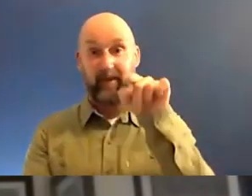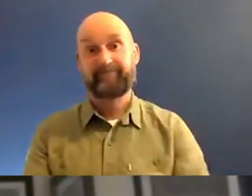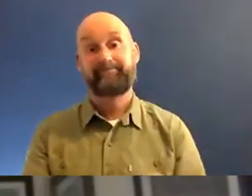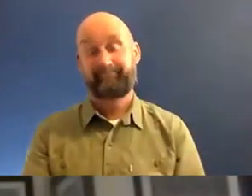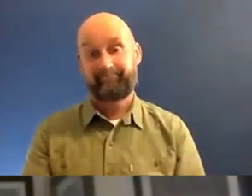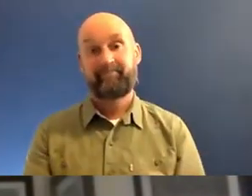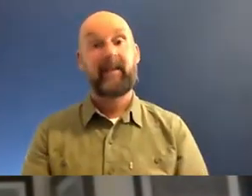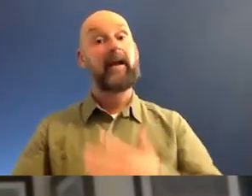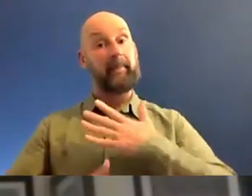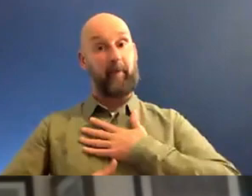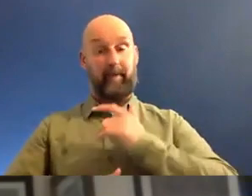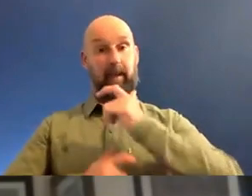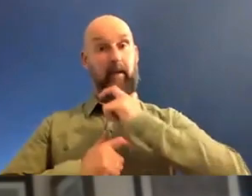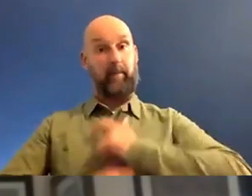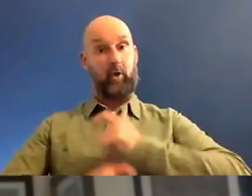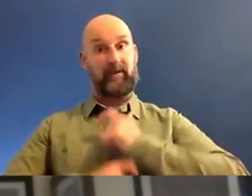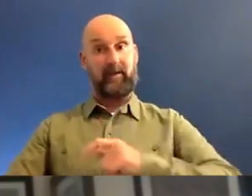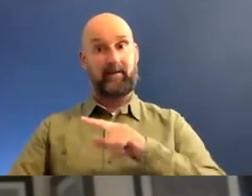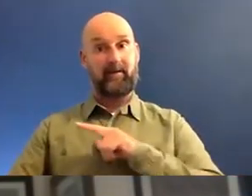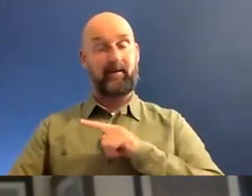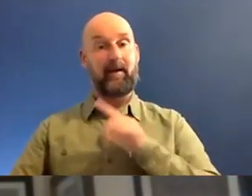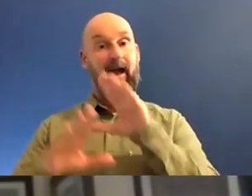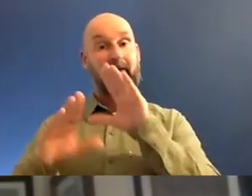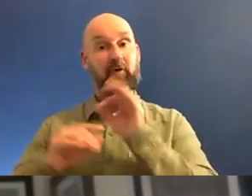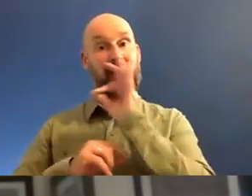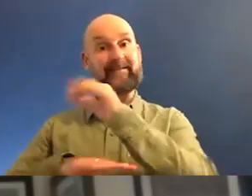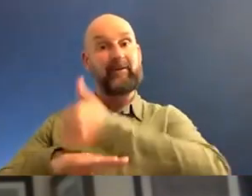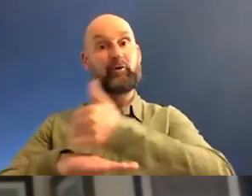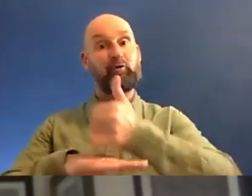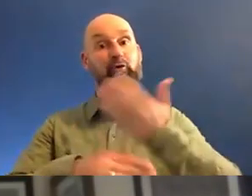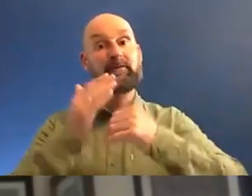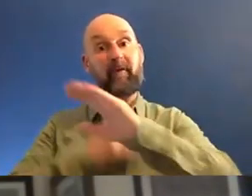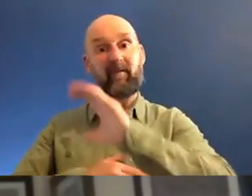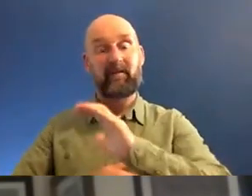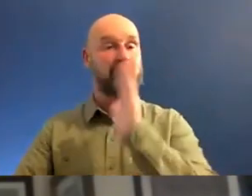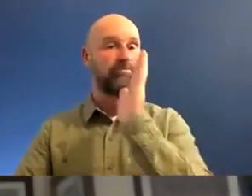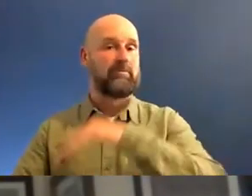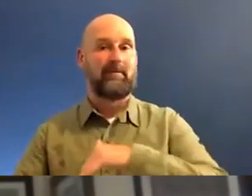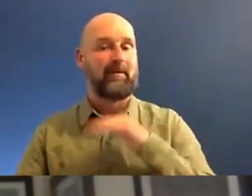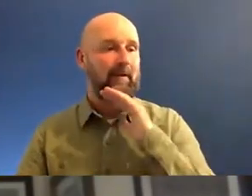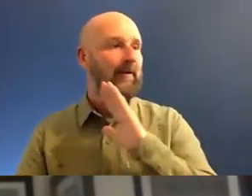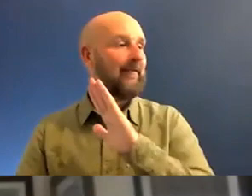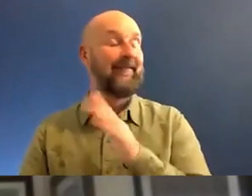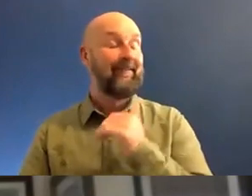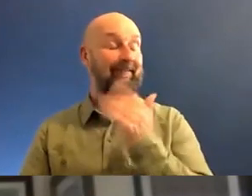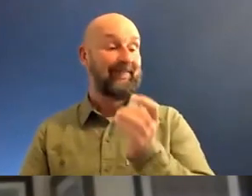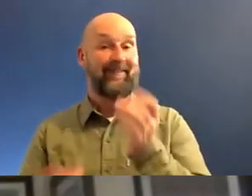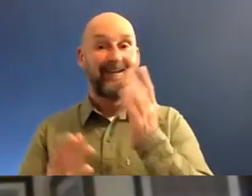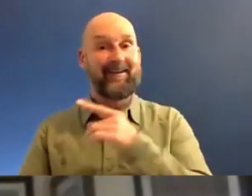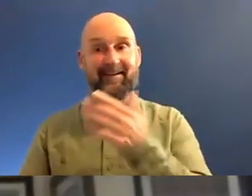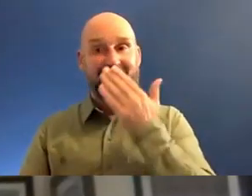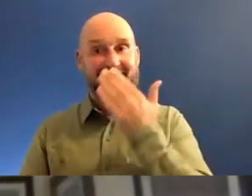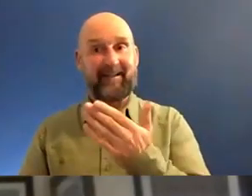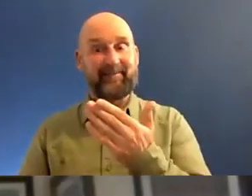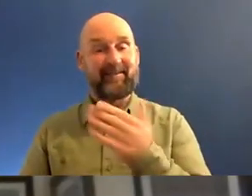I mean, me personally, I, I stopped asking institutions for funding a long, long time ago because it was just, it seemed like an